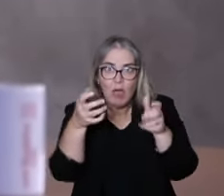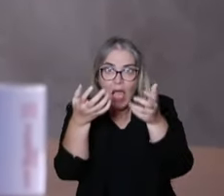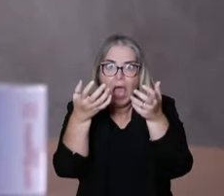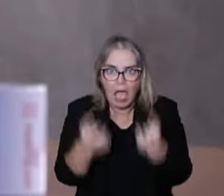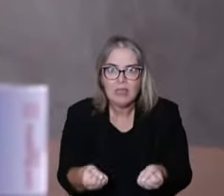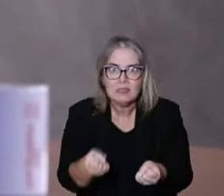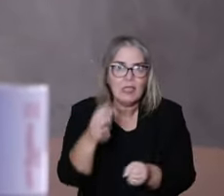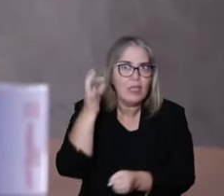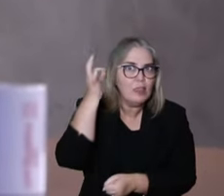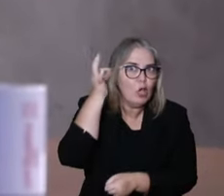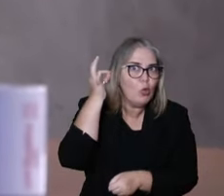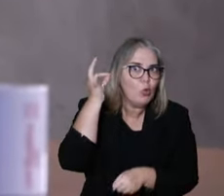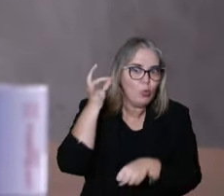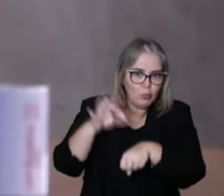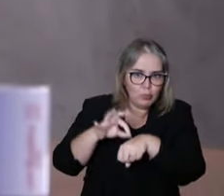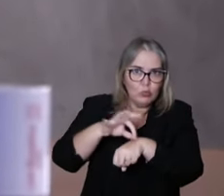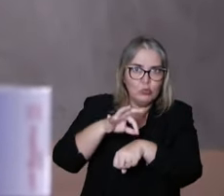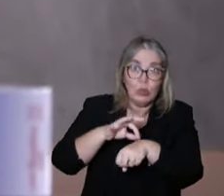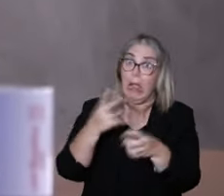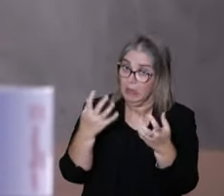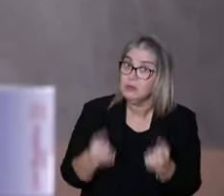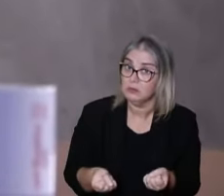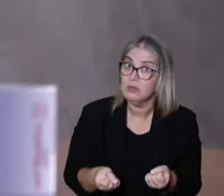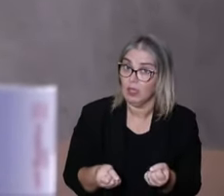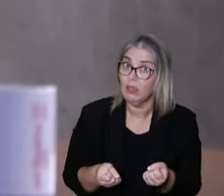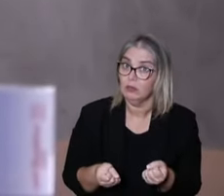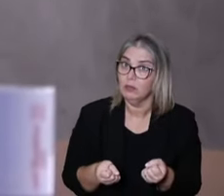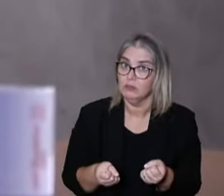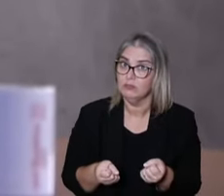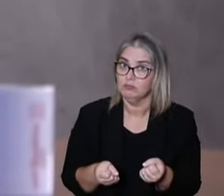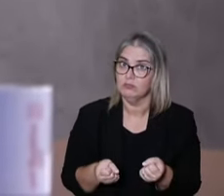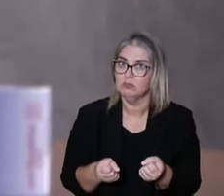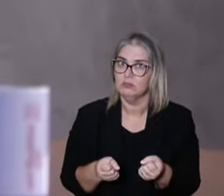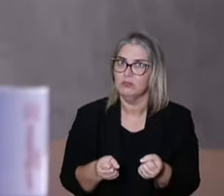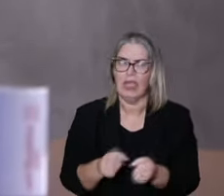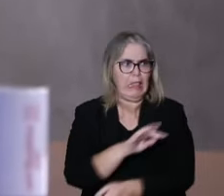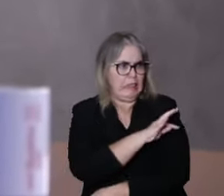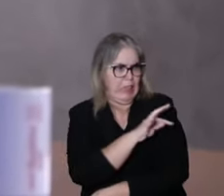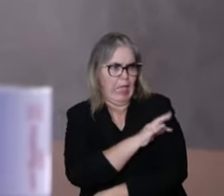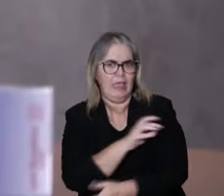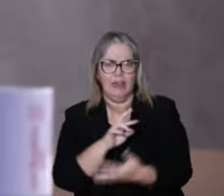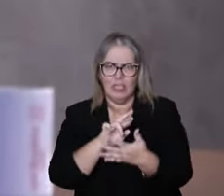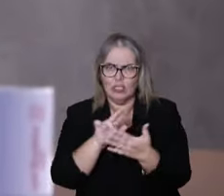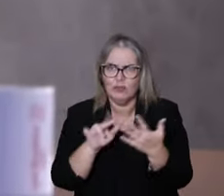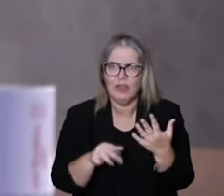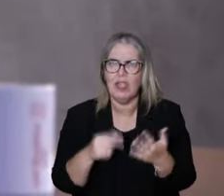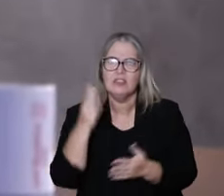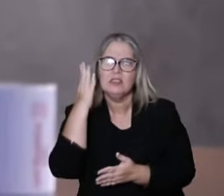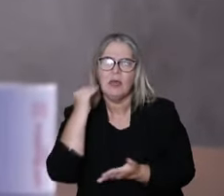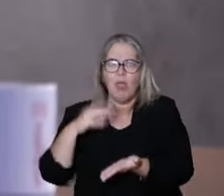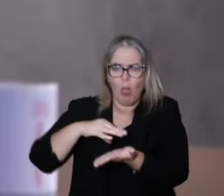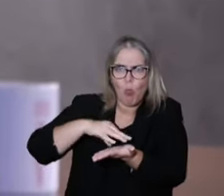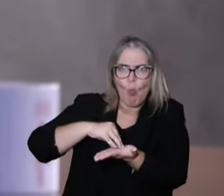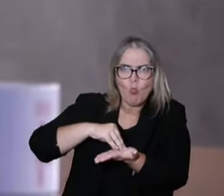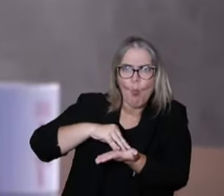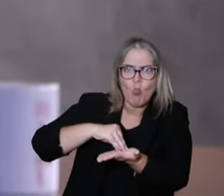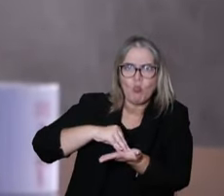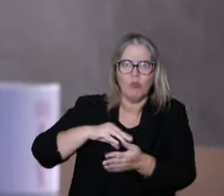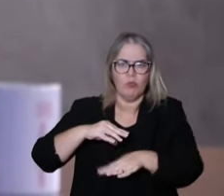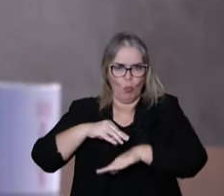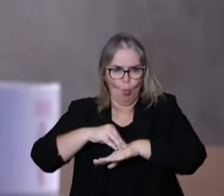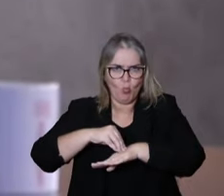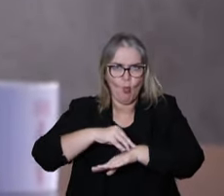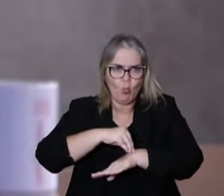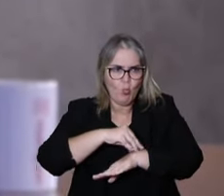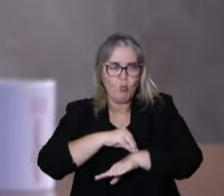acupuncture. There is a better acceptance of acupuncture in comparison to other techniques like the